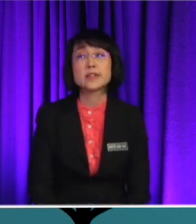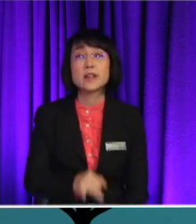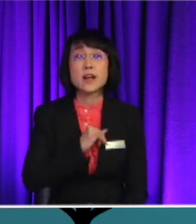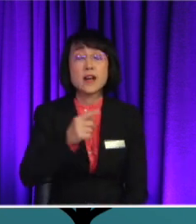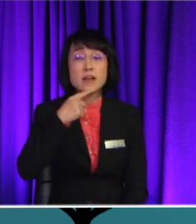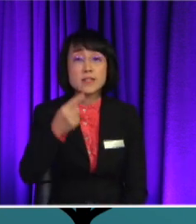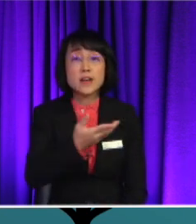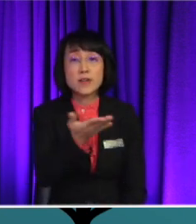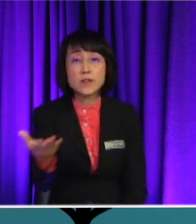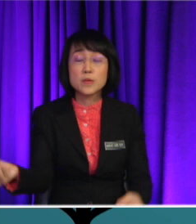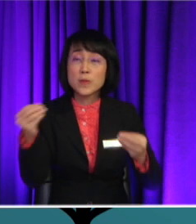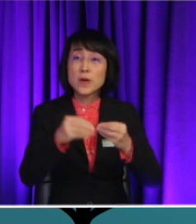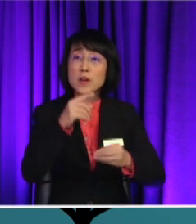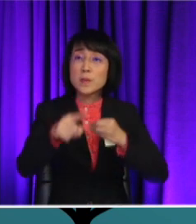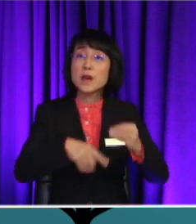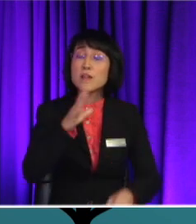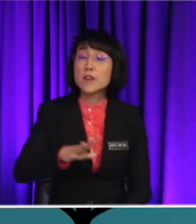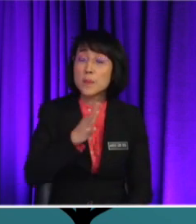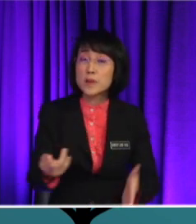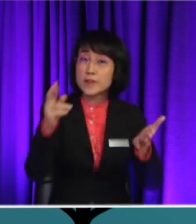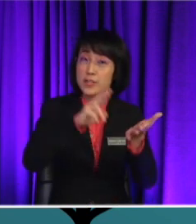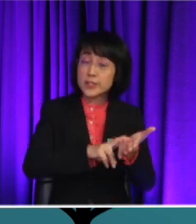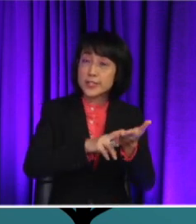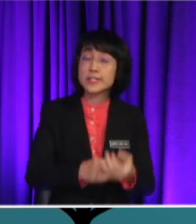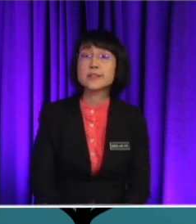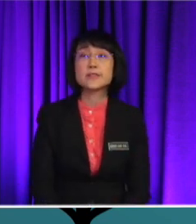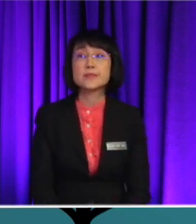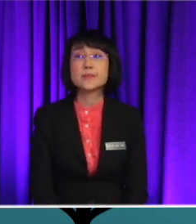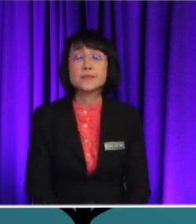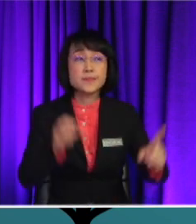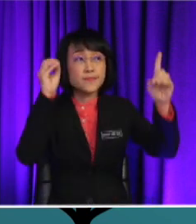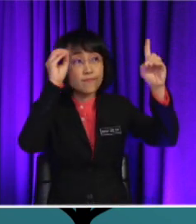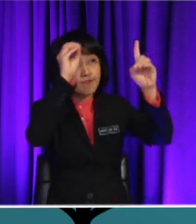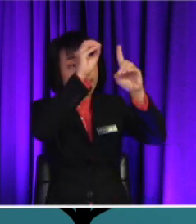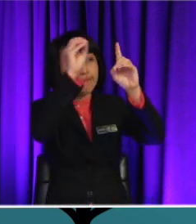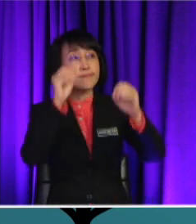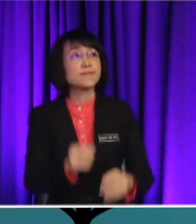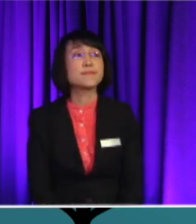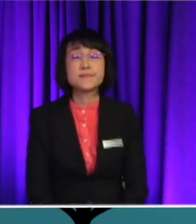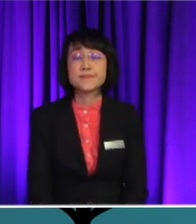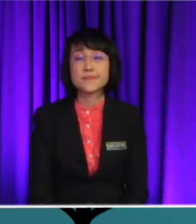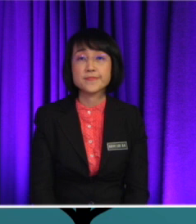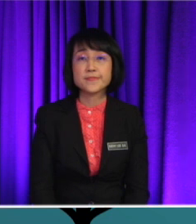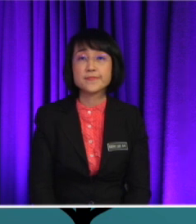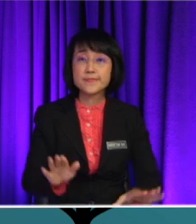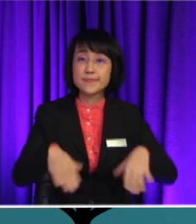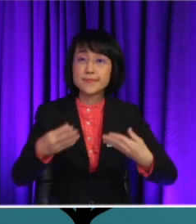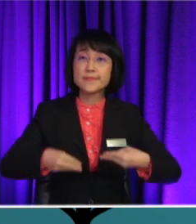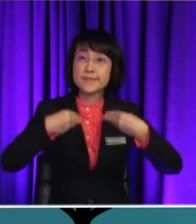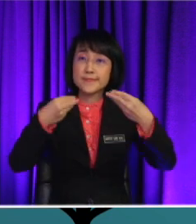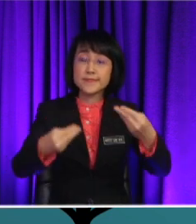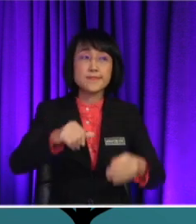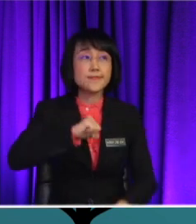register later Oh, right And for the second objective that we are going to learn We are going to learn how to give